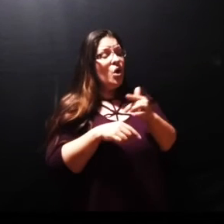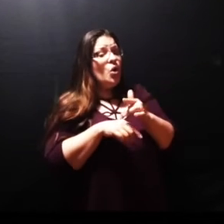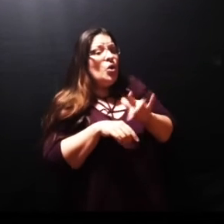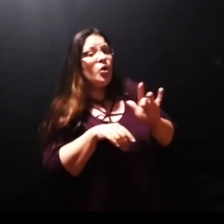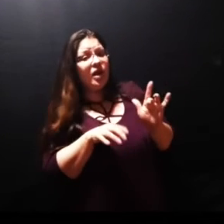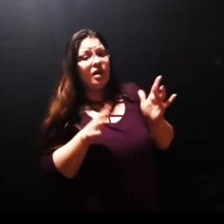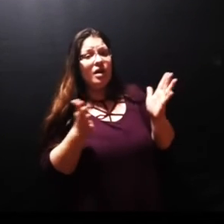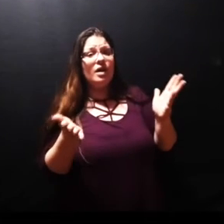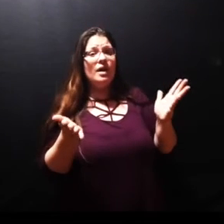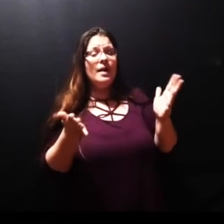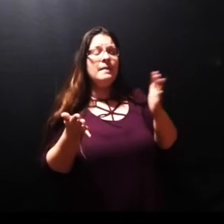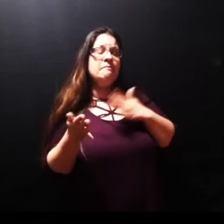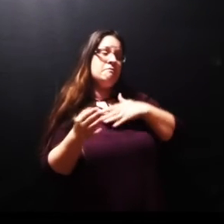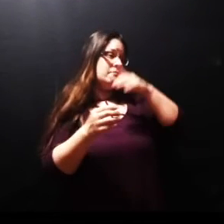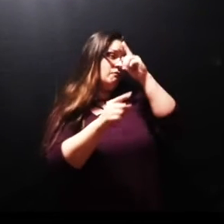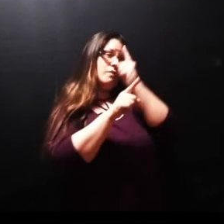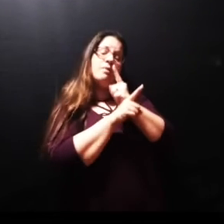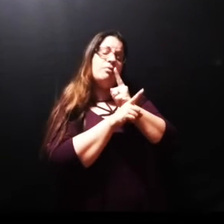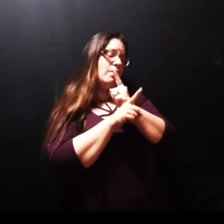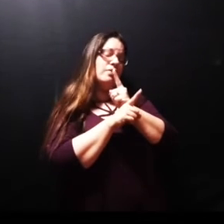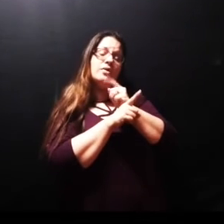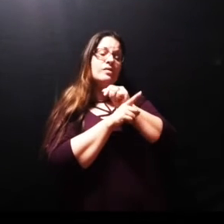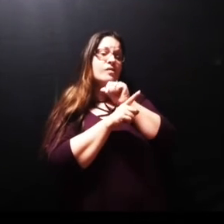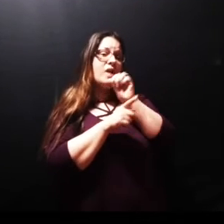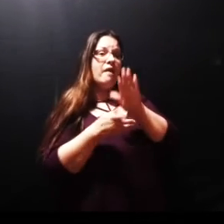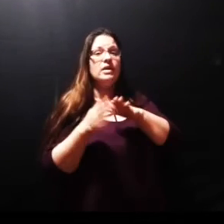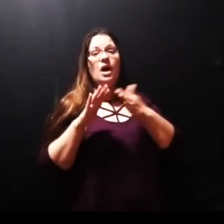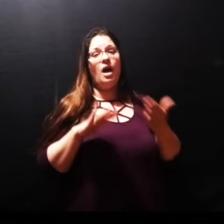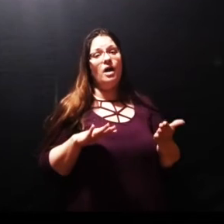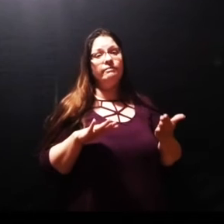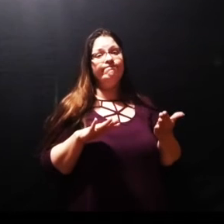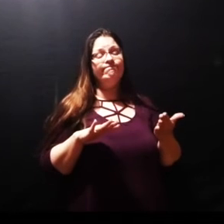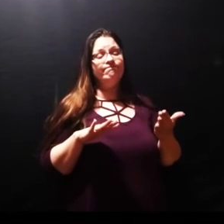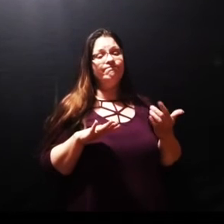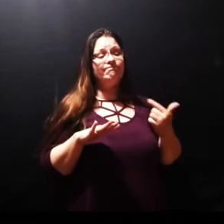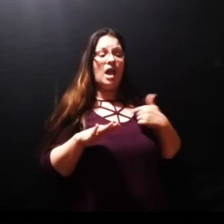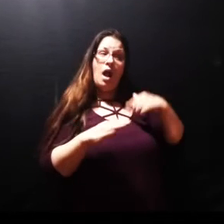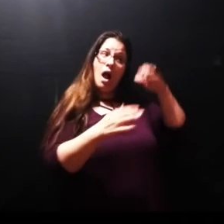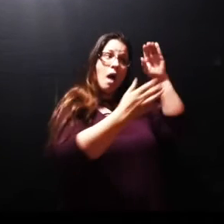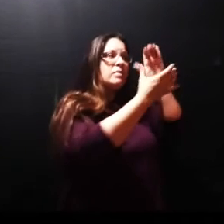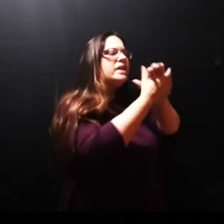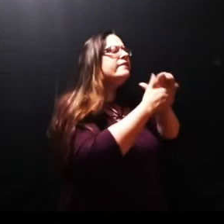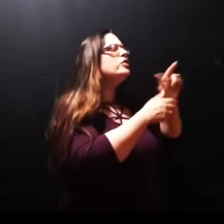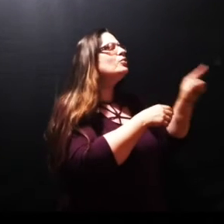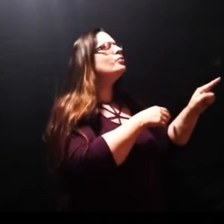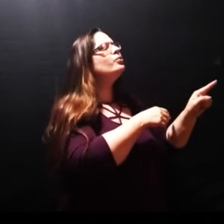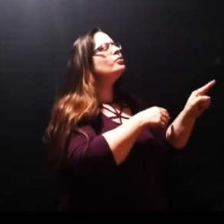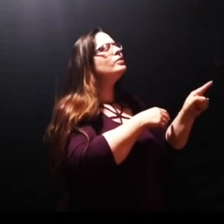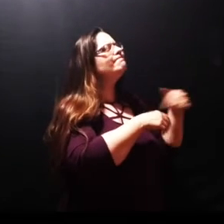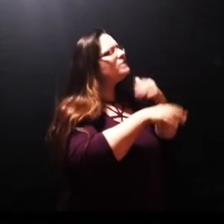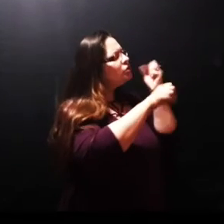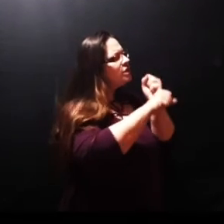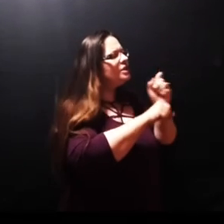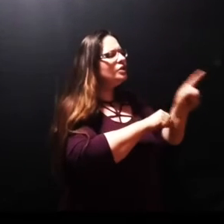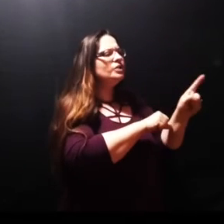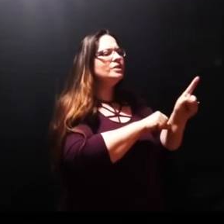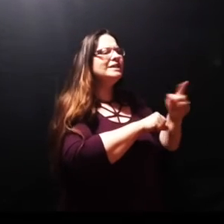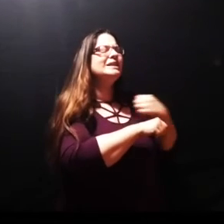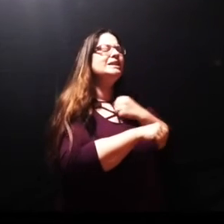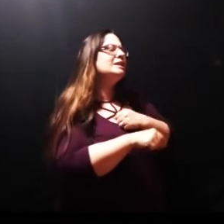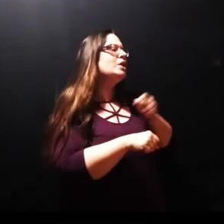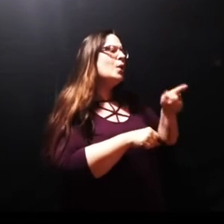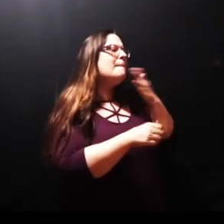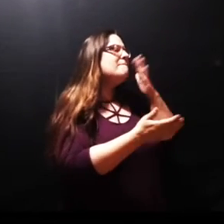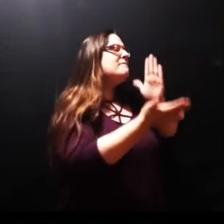a couple of days earlier my brother would not have died I believe you and I trust you I'm just